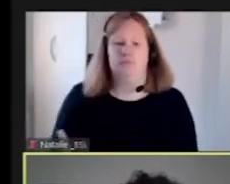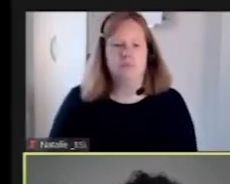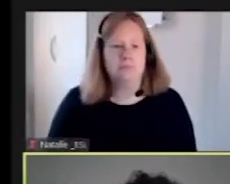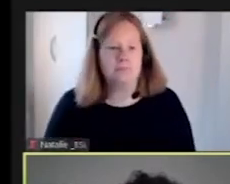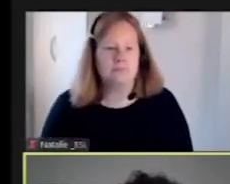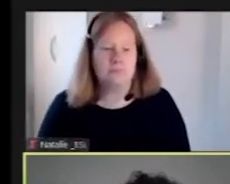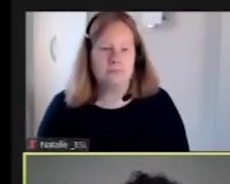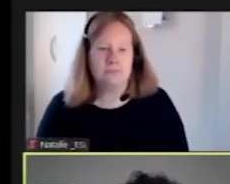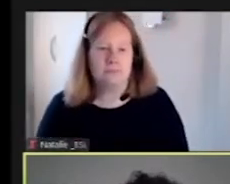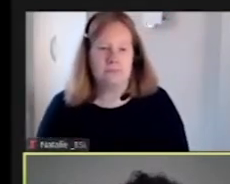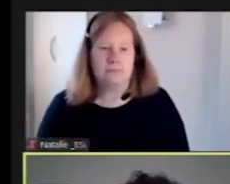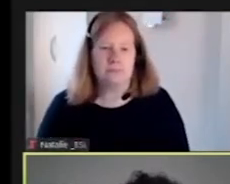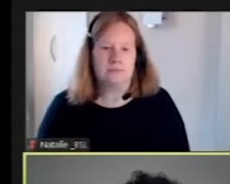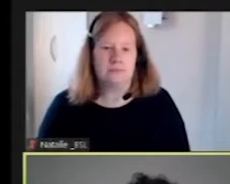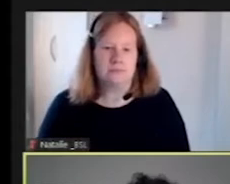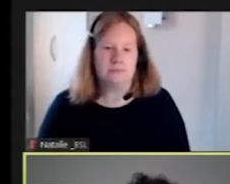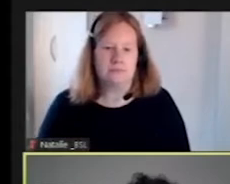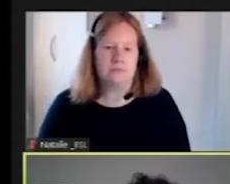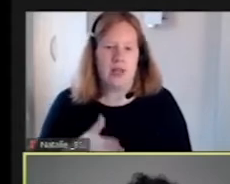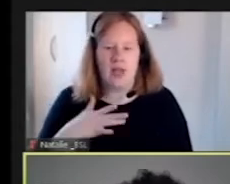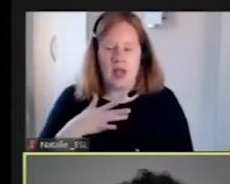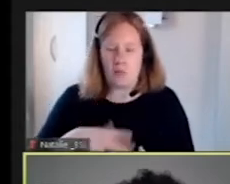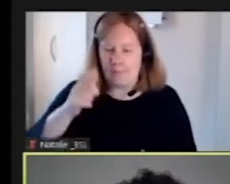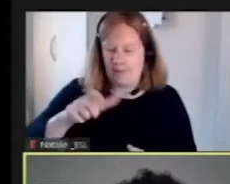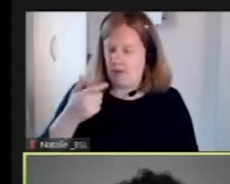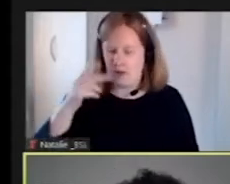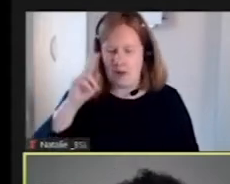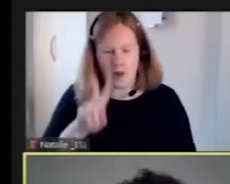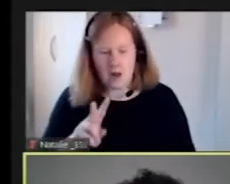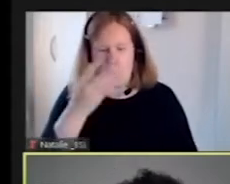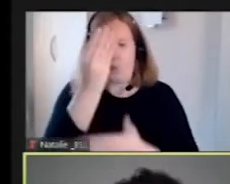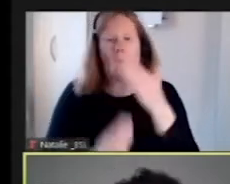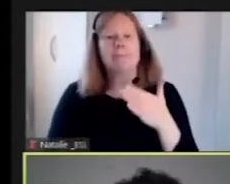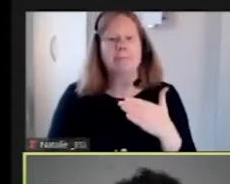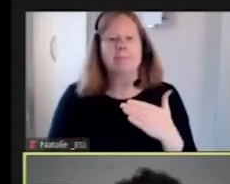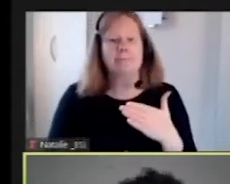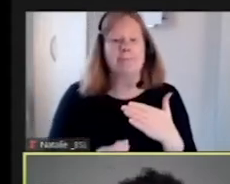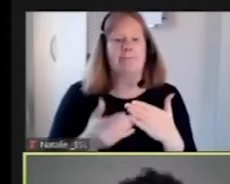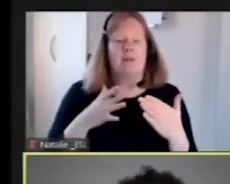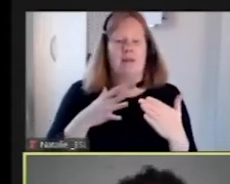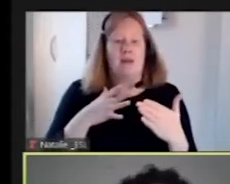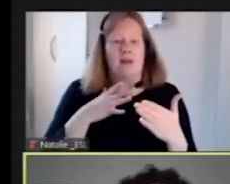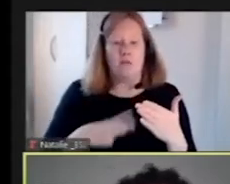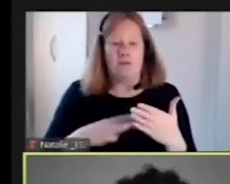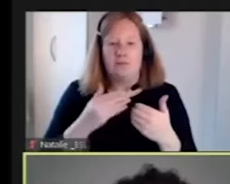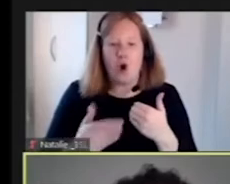I just wanted it to feel immersive and I want to do more kind of installation stuff.